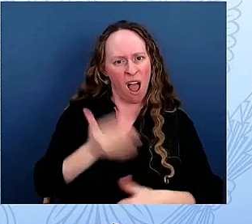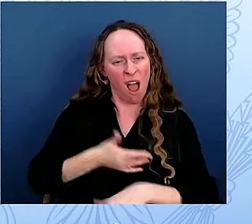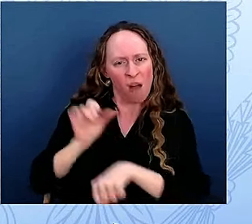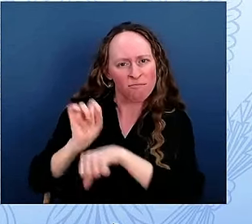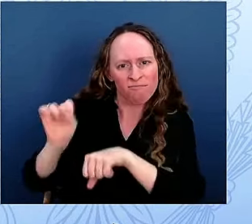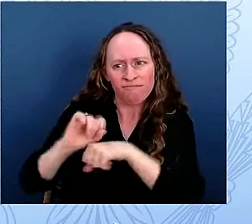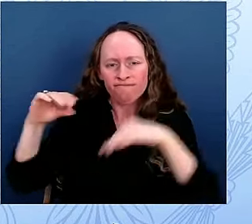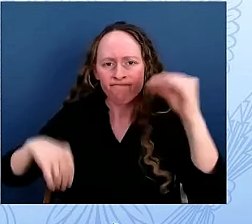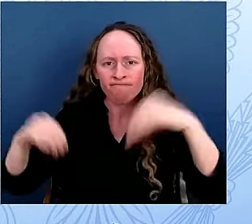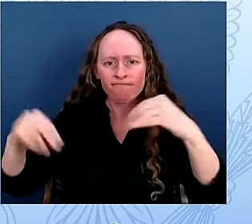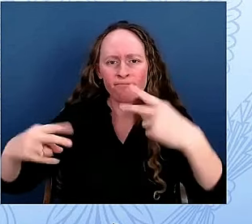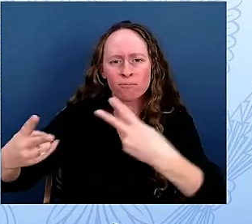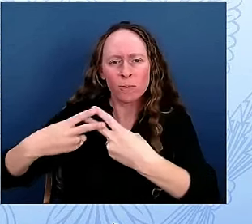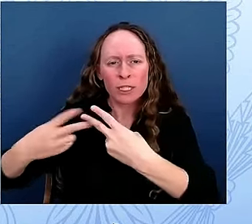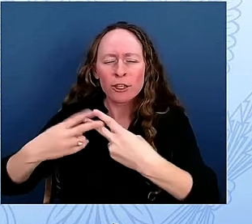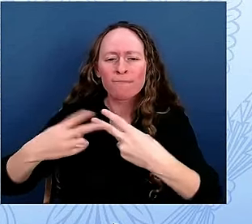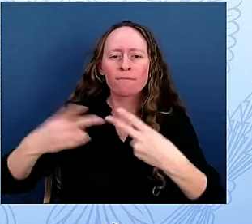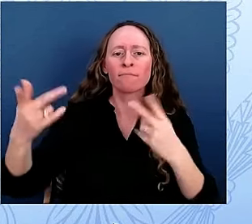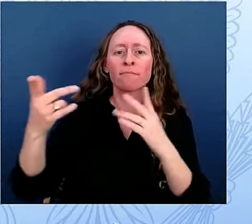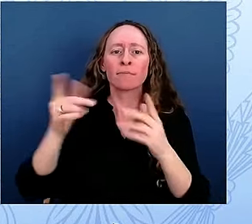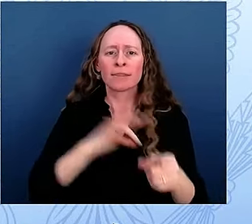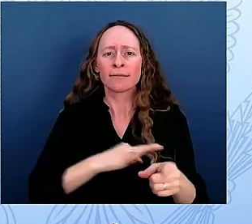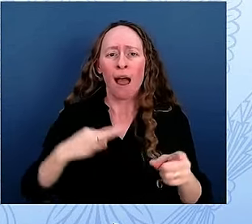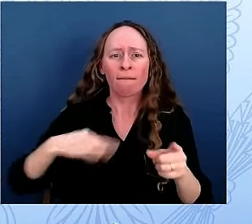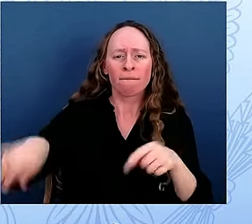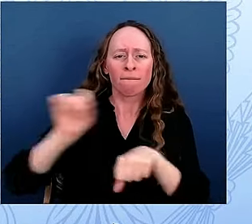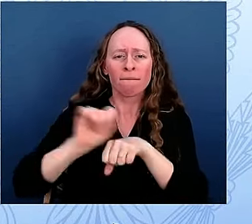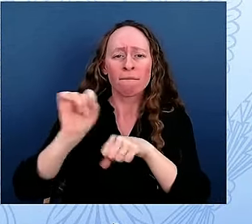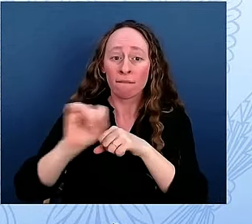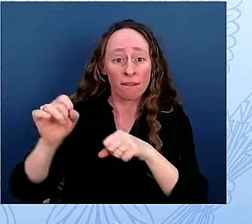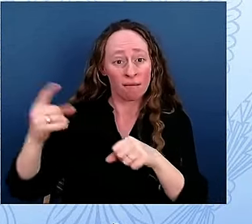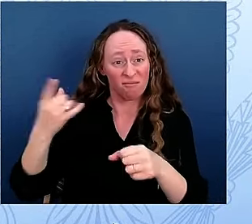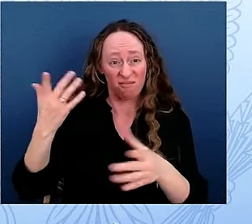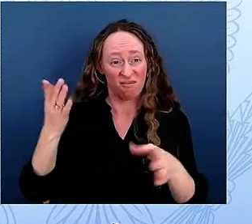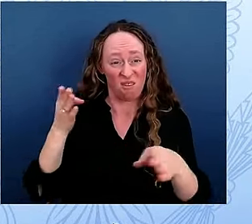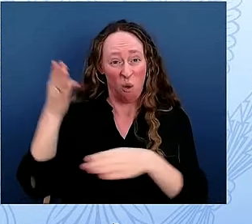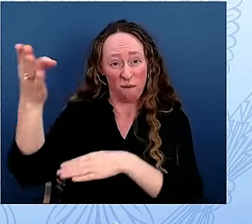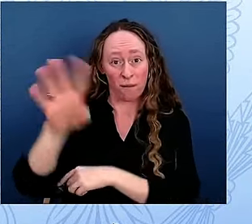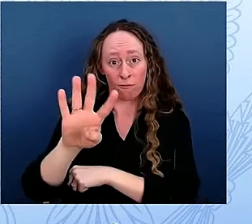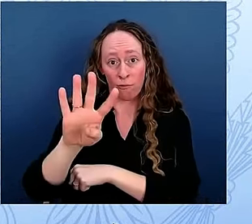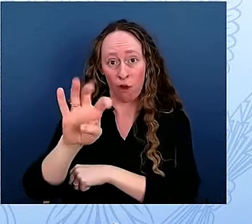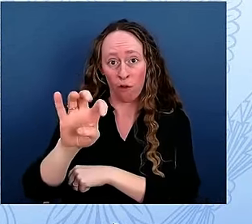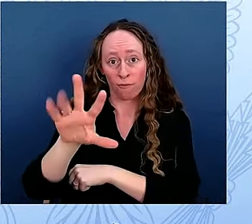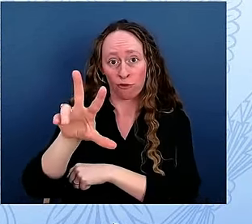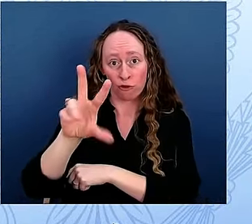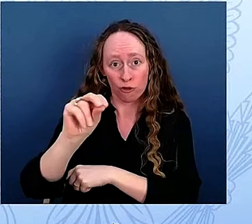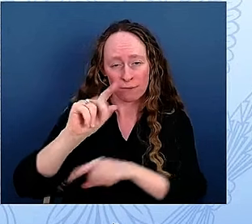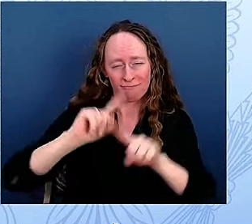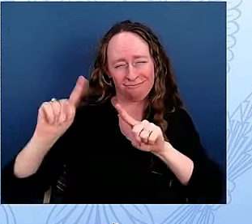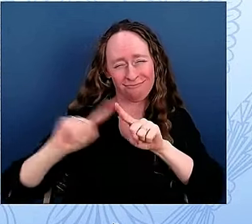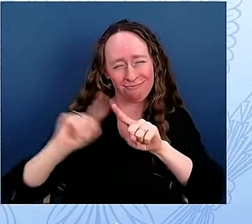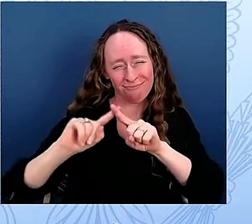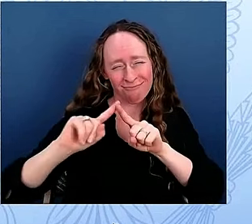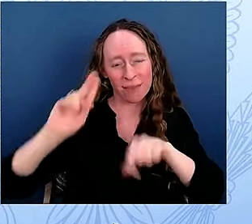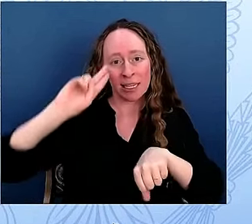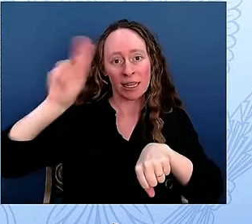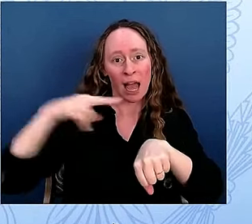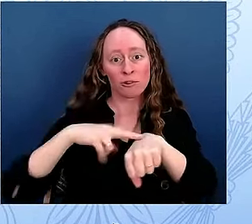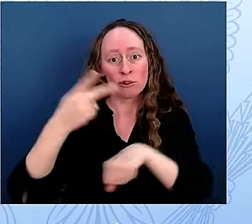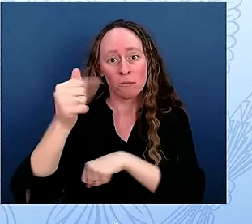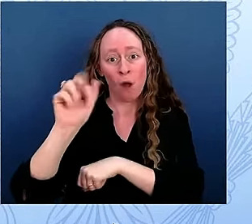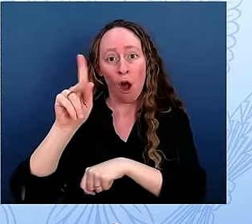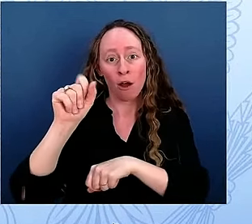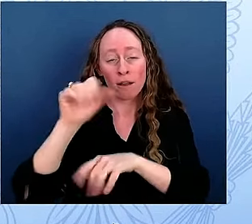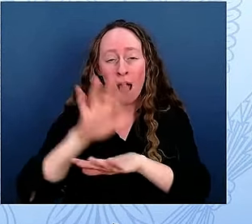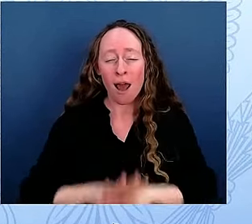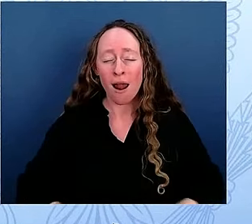than 430 national parks across the country, including right here at the White House and the President's Park, where we